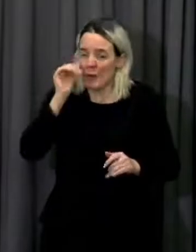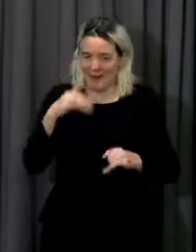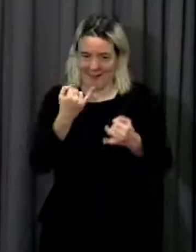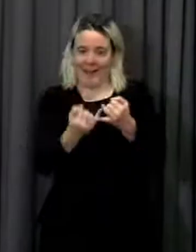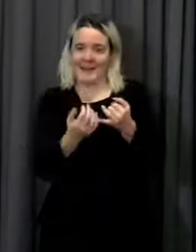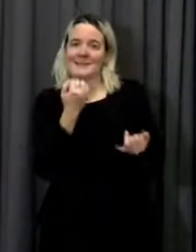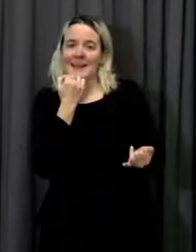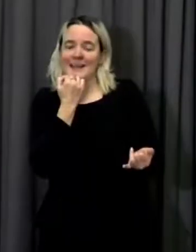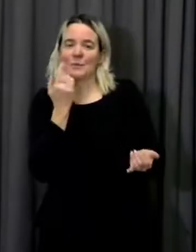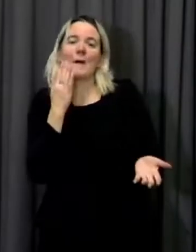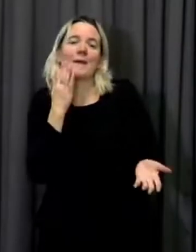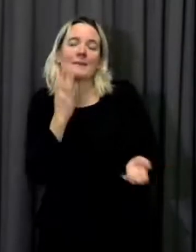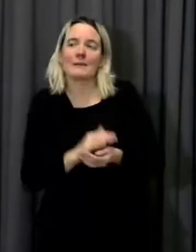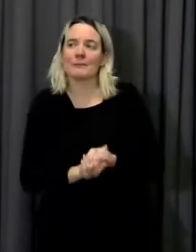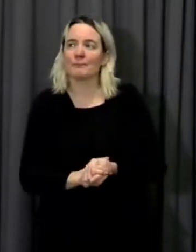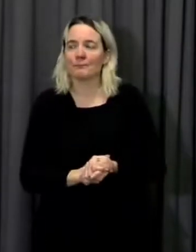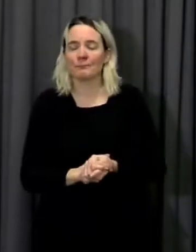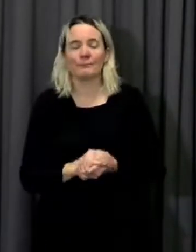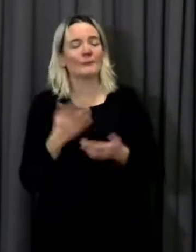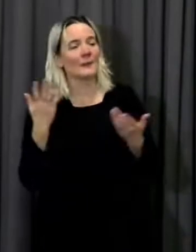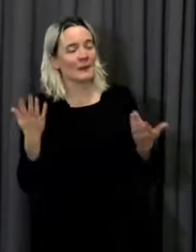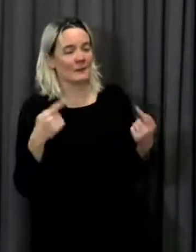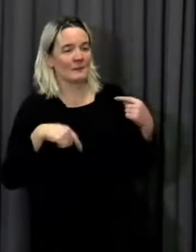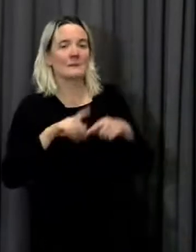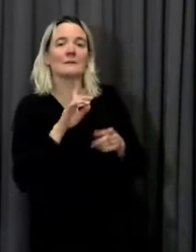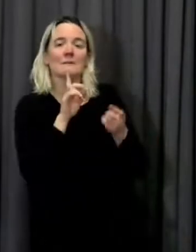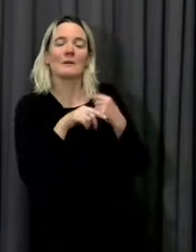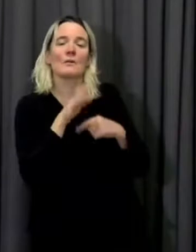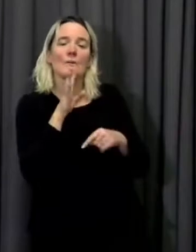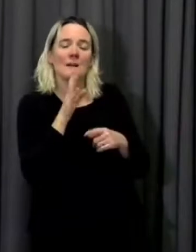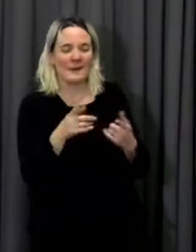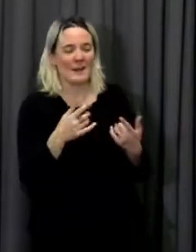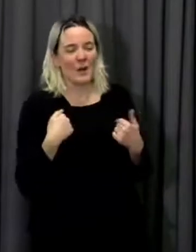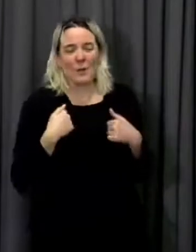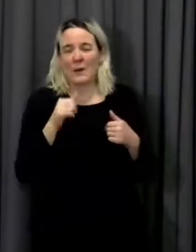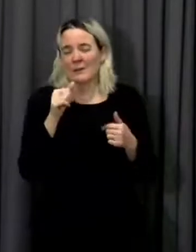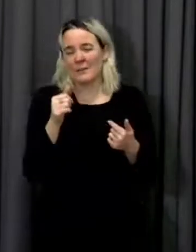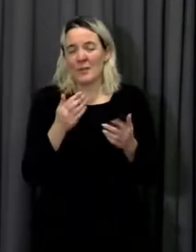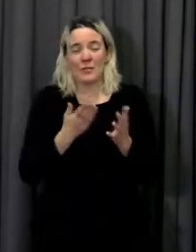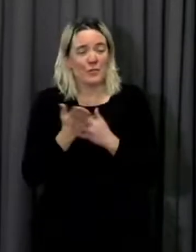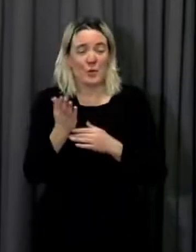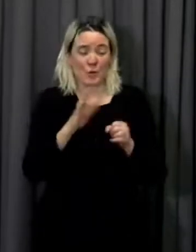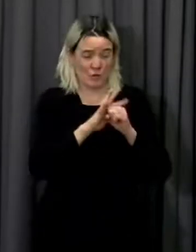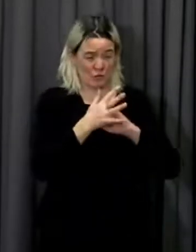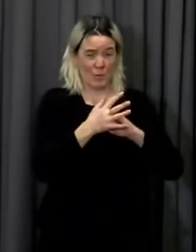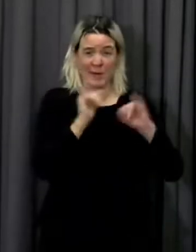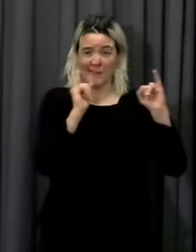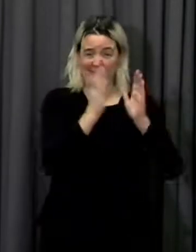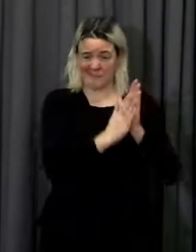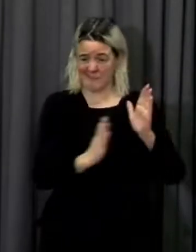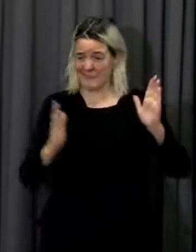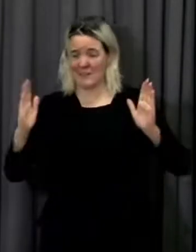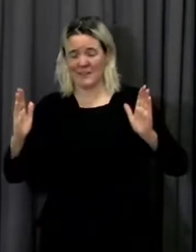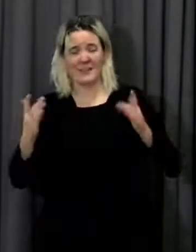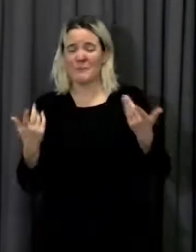Wel, ni wedi dysgu yn ystod y pandemig yma bod hi'n risg i roi dyddiad ar bethau achos mae'r feirws yma yn feirws